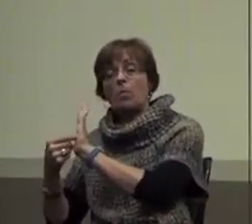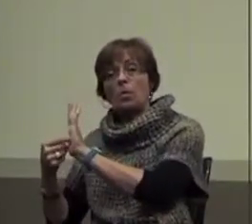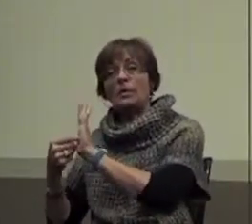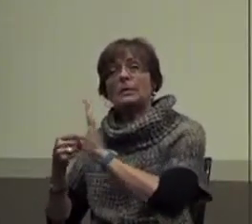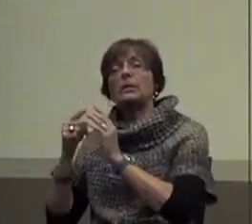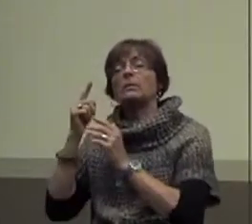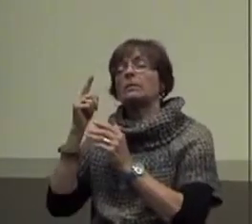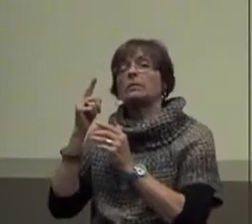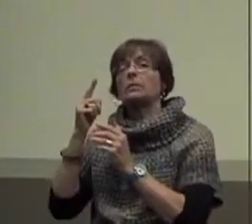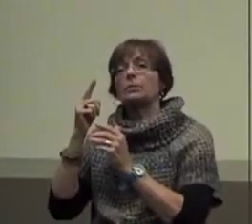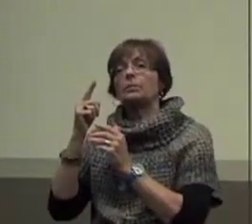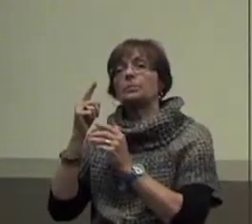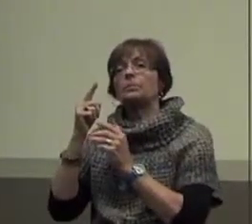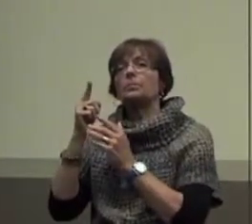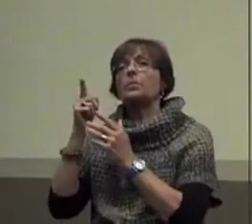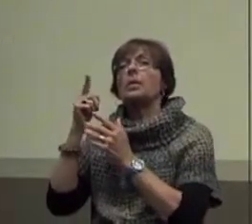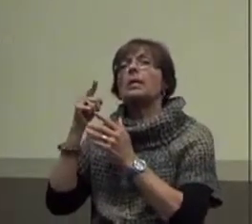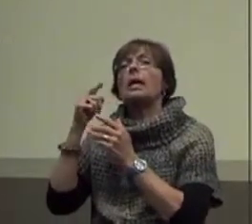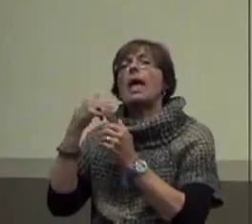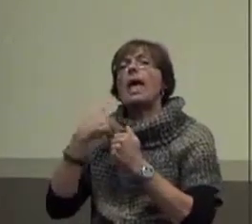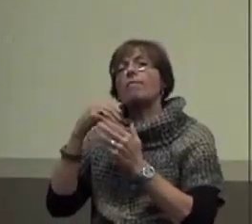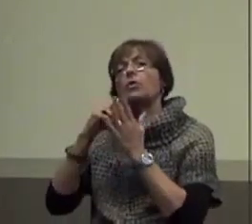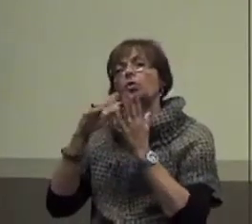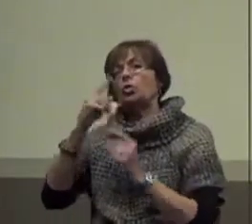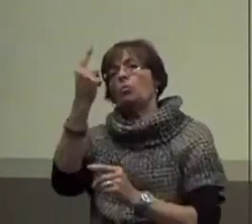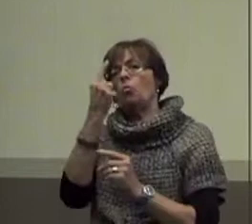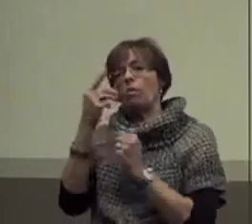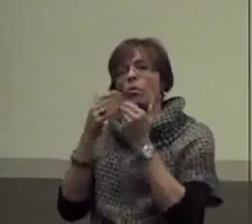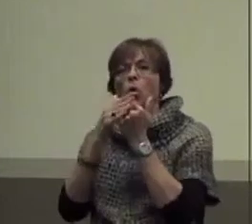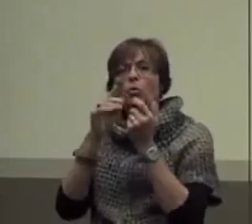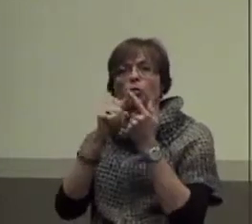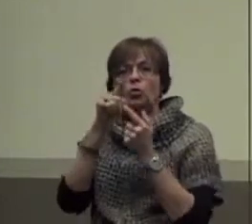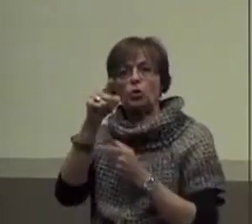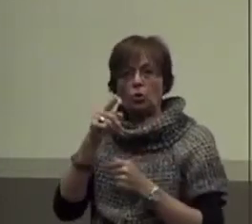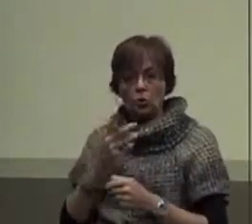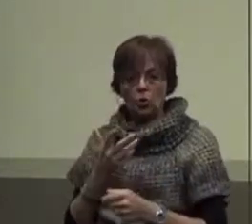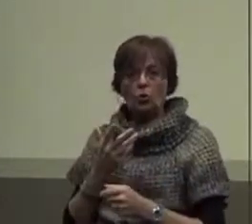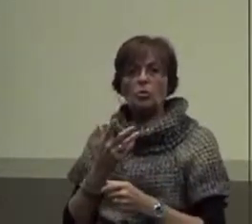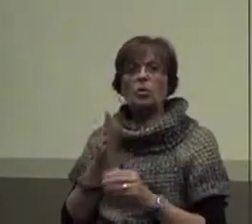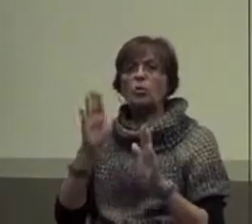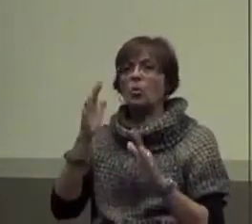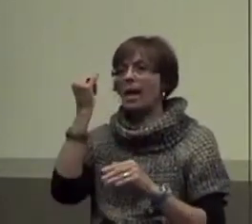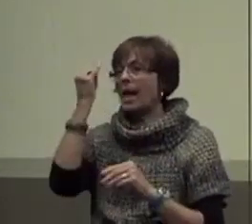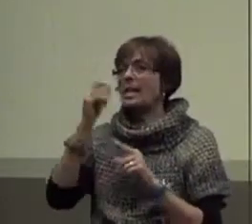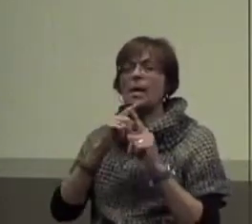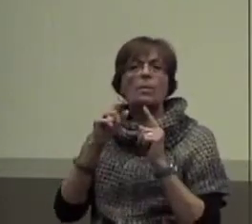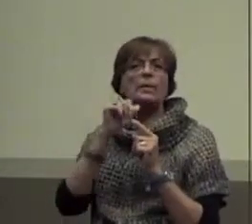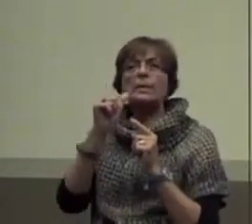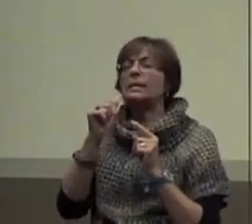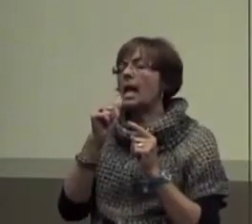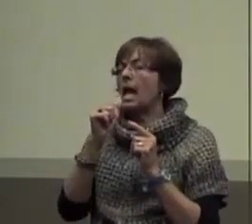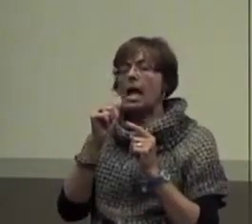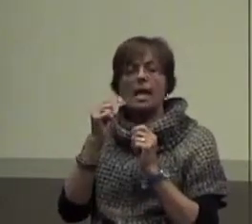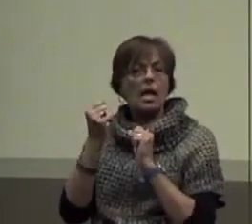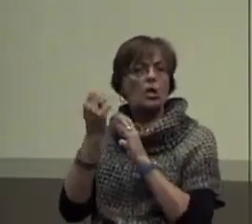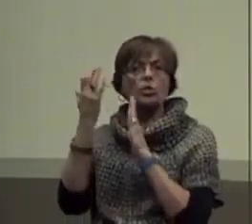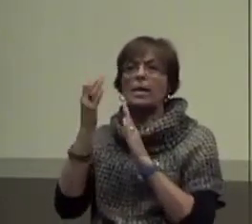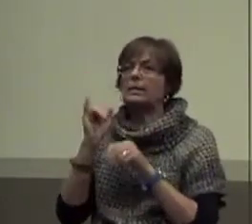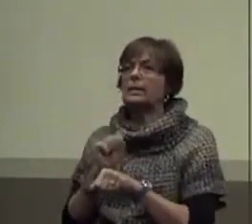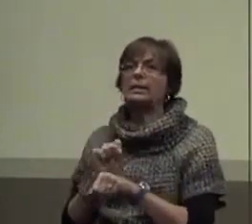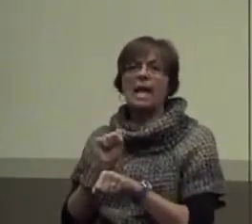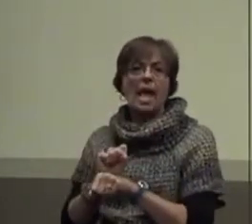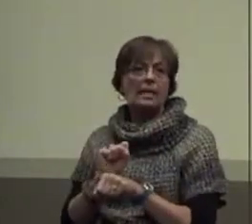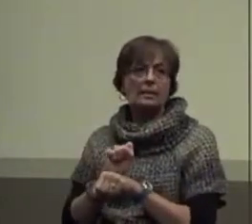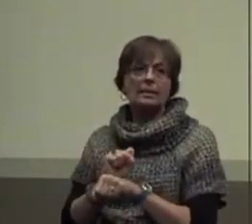The choice du jour. Move that student closer to you. Great idea, but does not address the